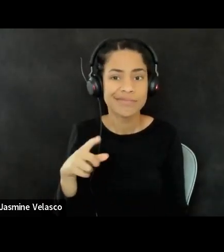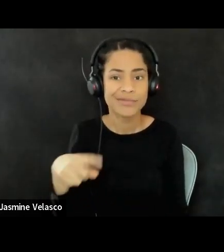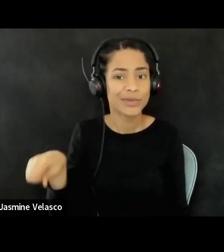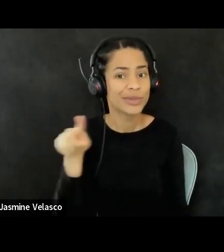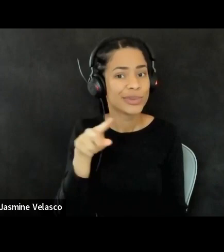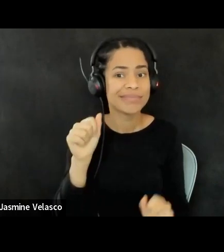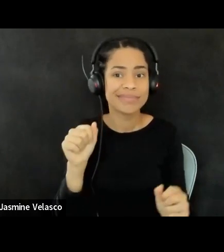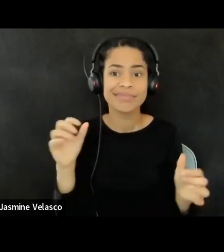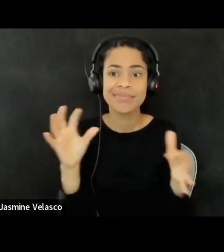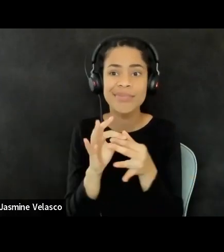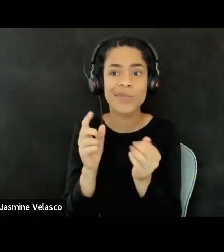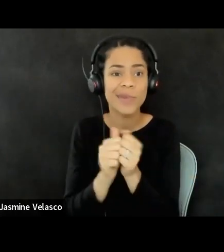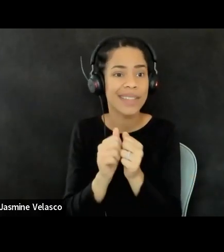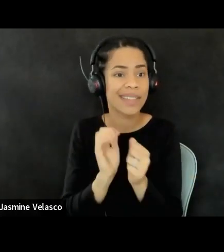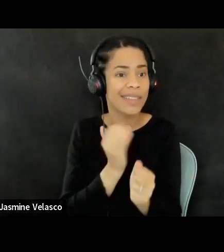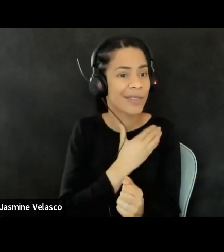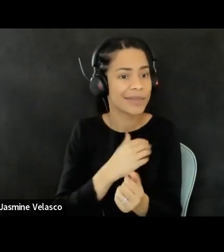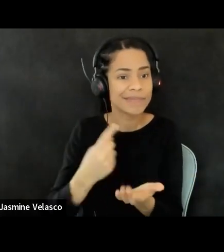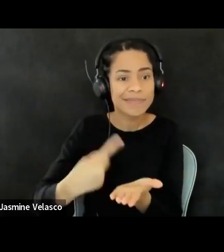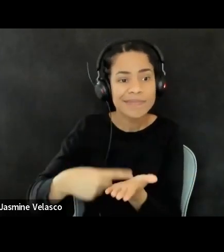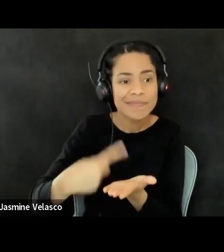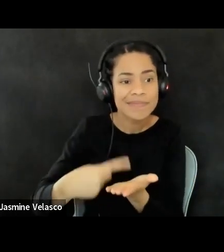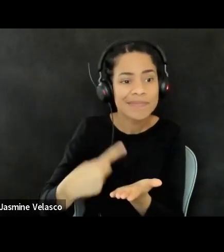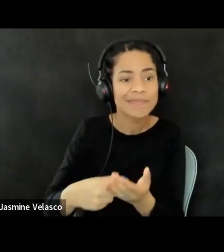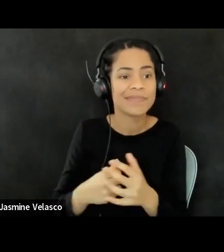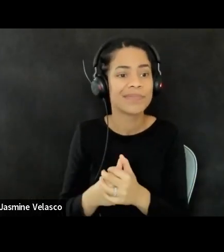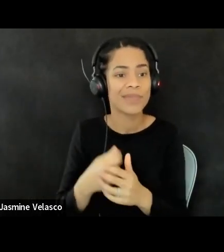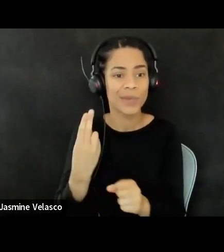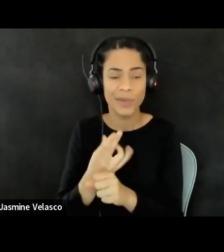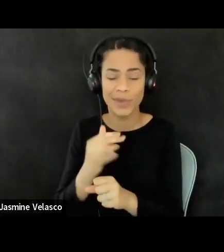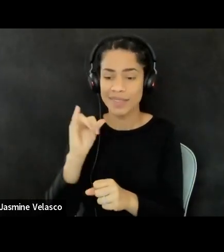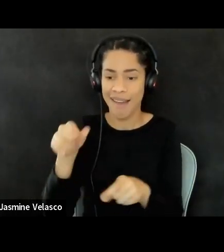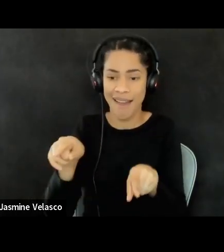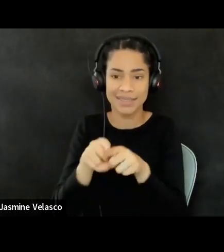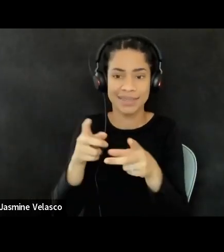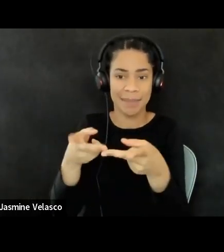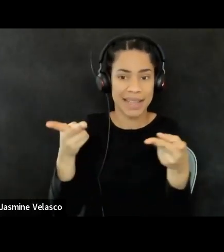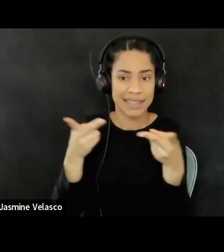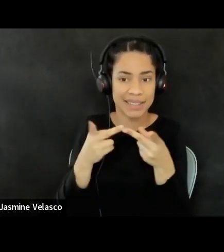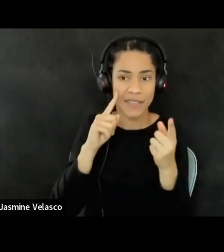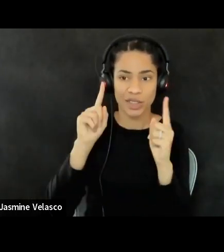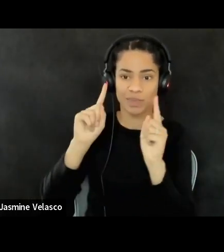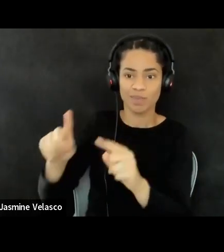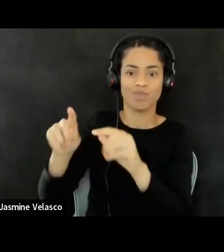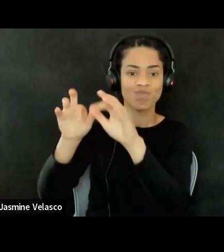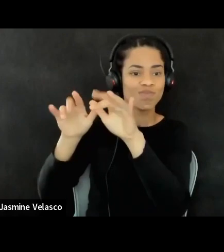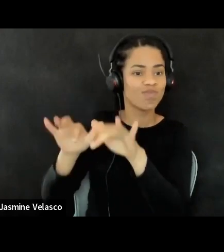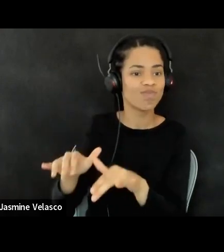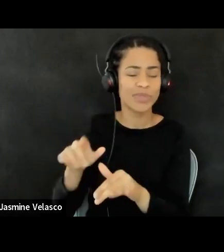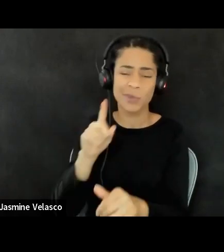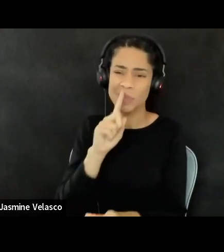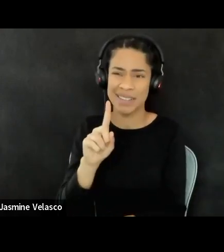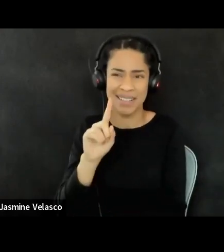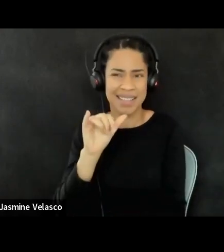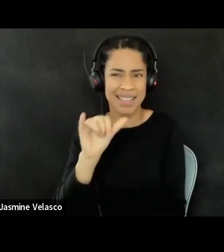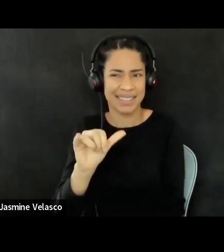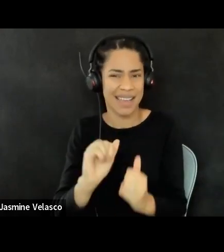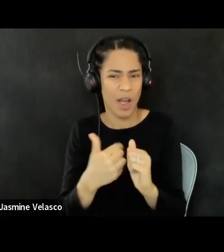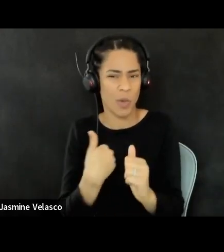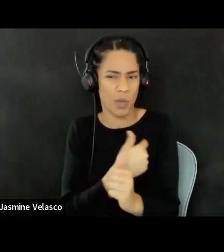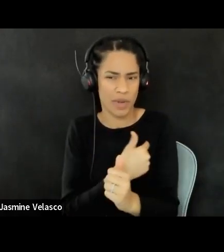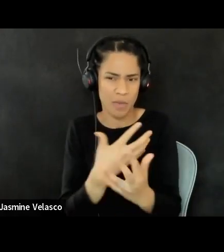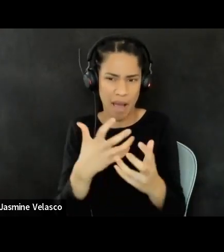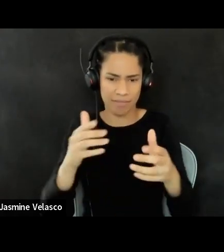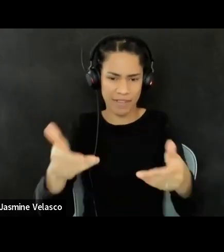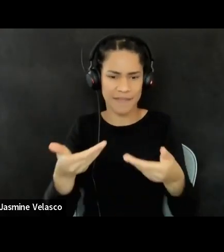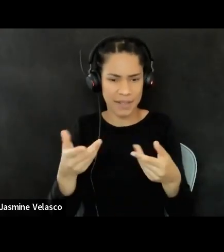stay connected to these conversations, use that as a kind of bulletin board. Um, and it's really intended as a way to invite all of you into